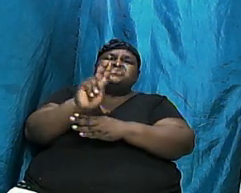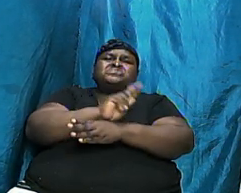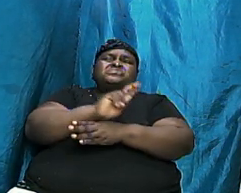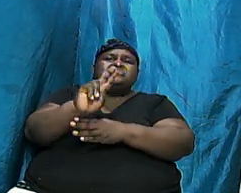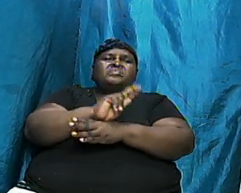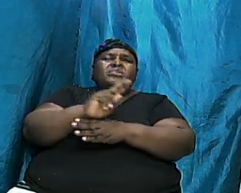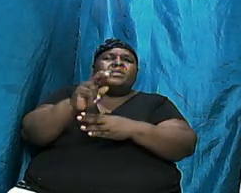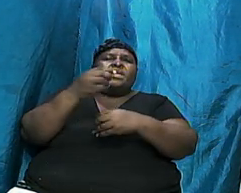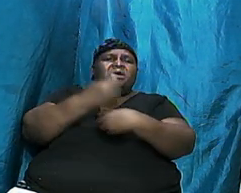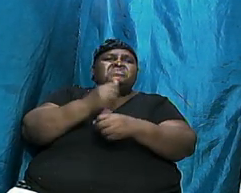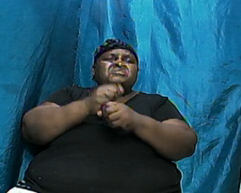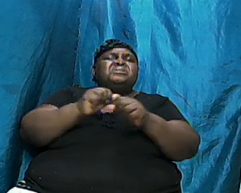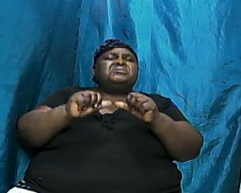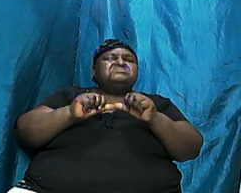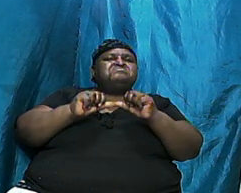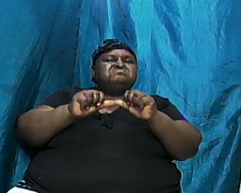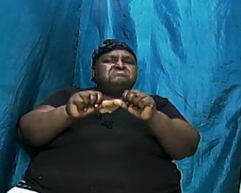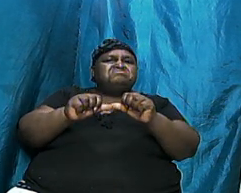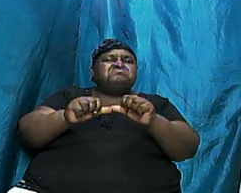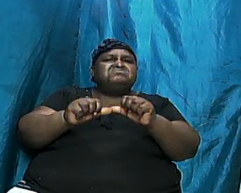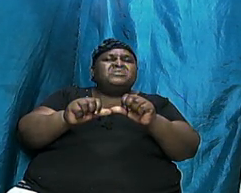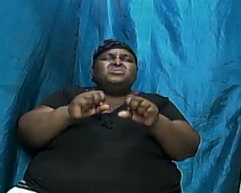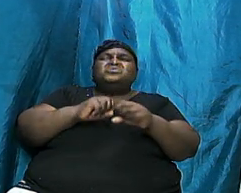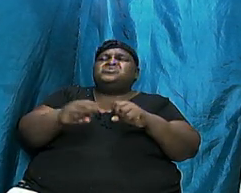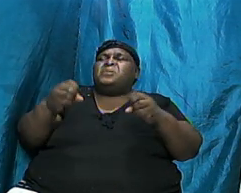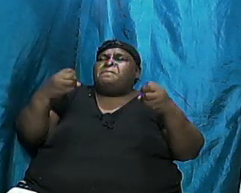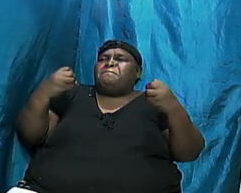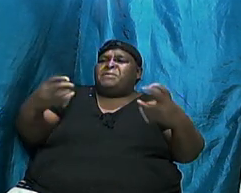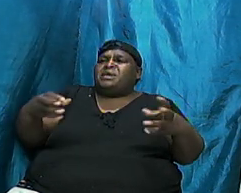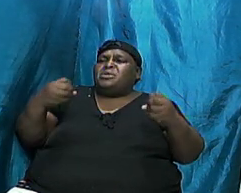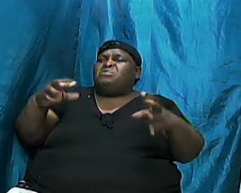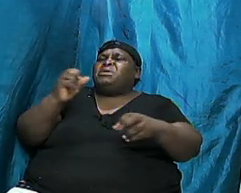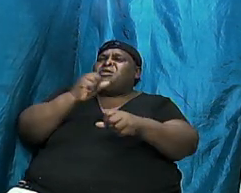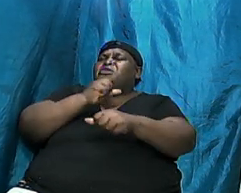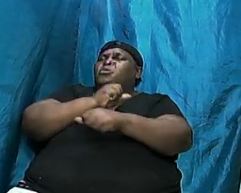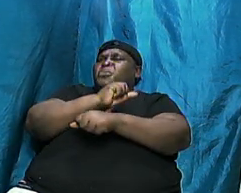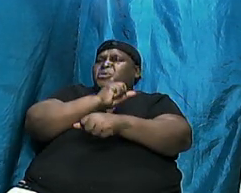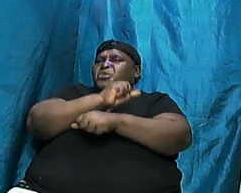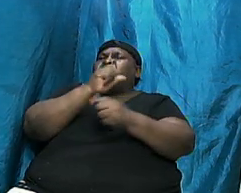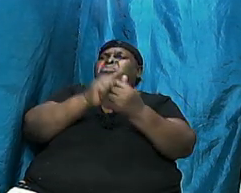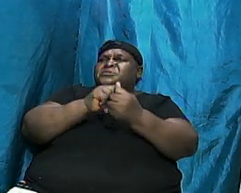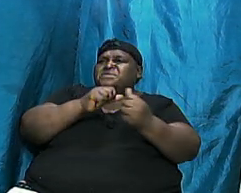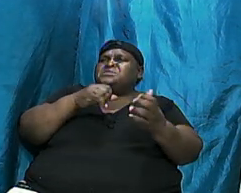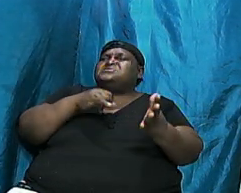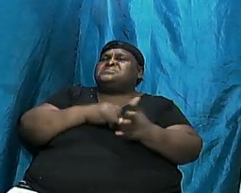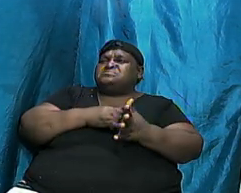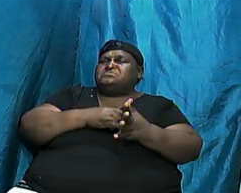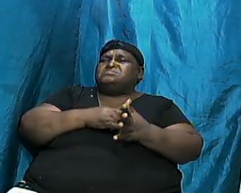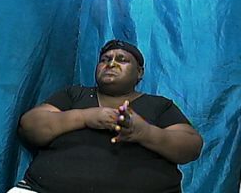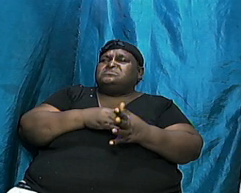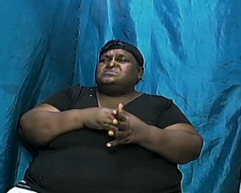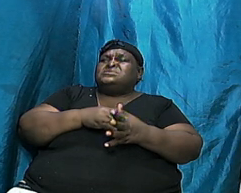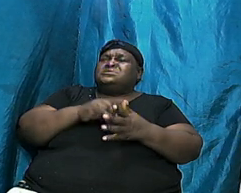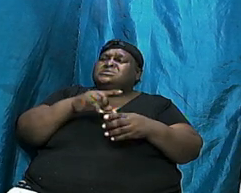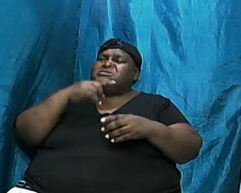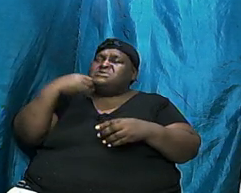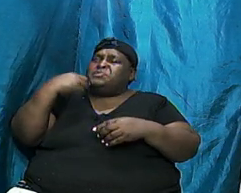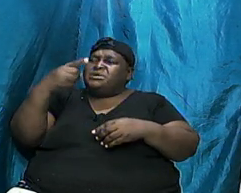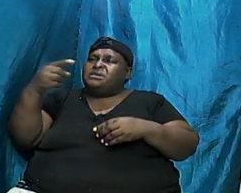very consistent. And so many have worked with this. So you're talking about the book of Genesis